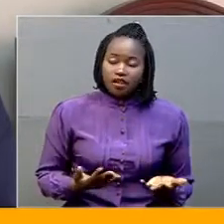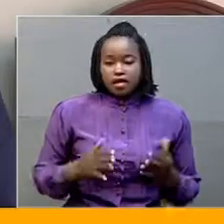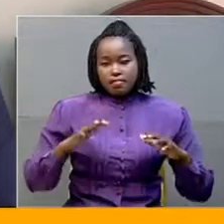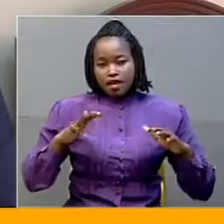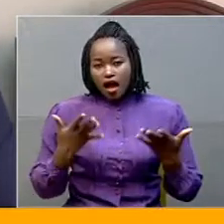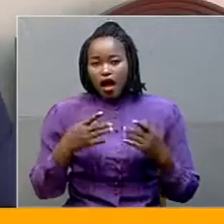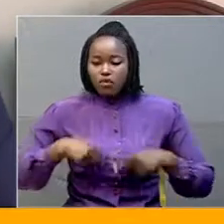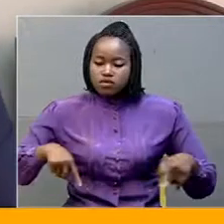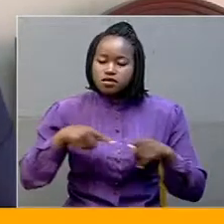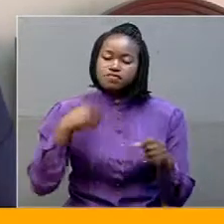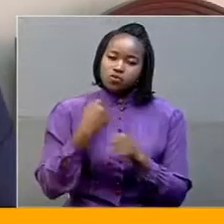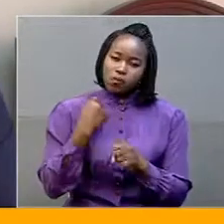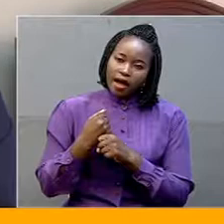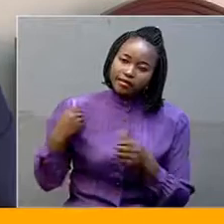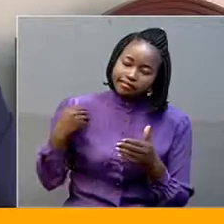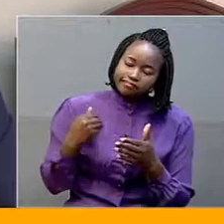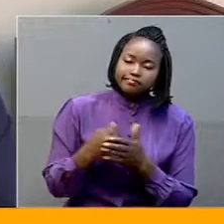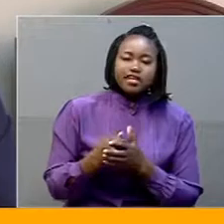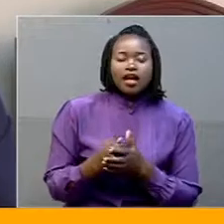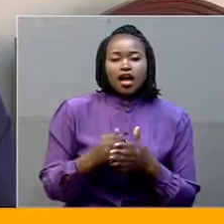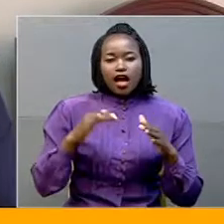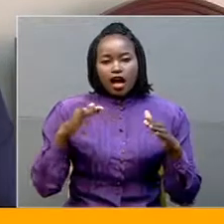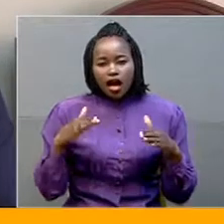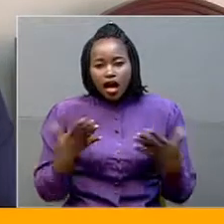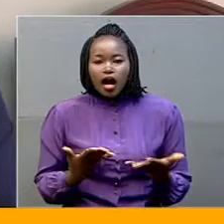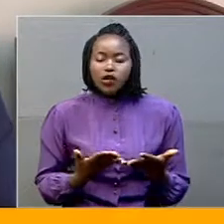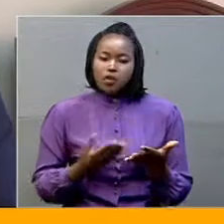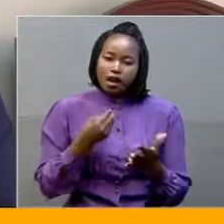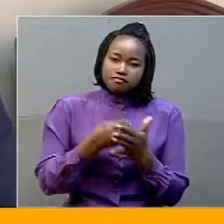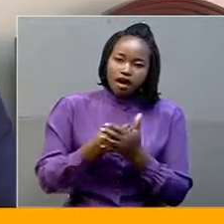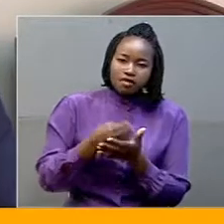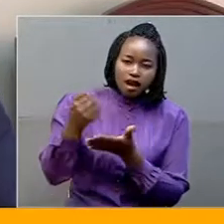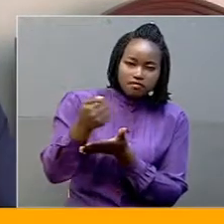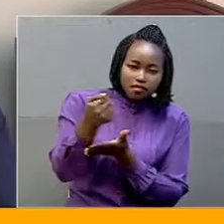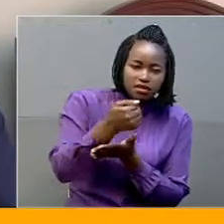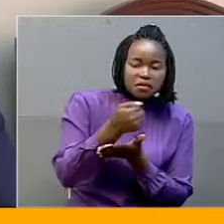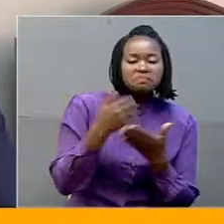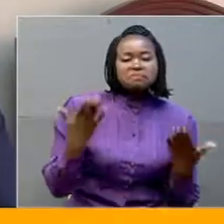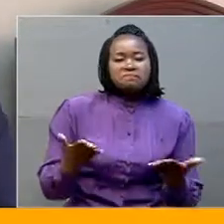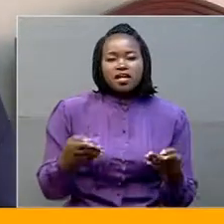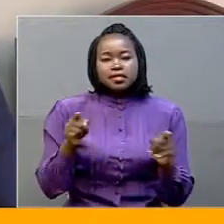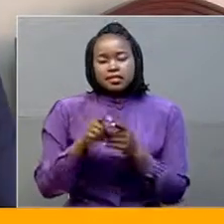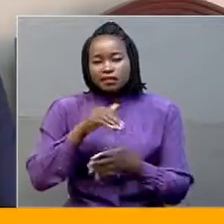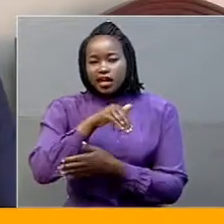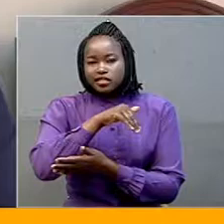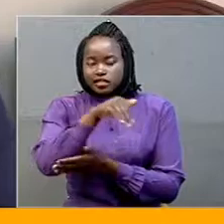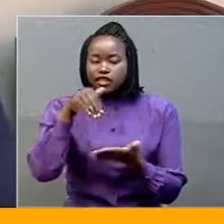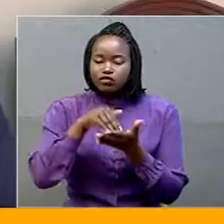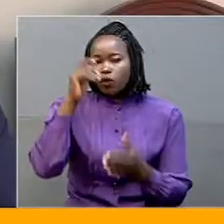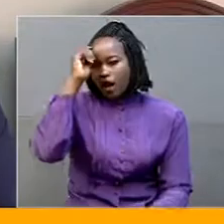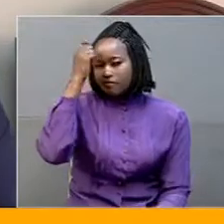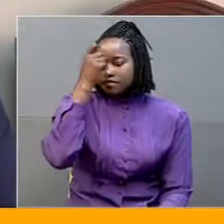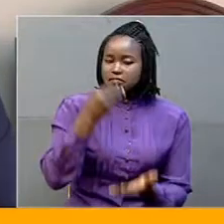are performed, how our revenues are performed, the remittances from the central government, local revenues,